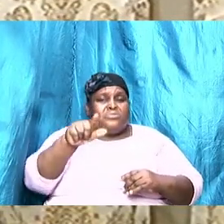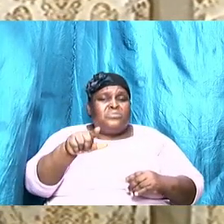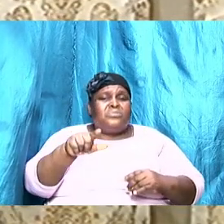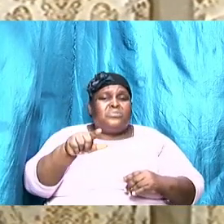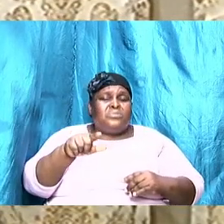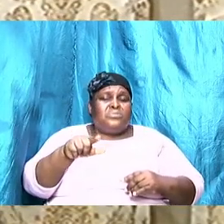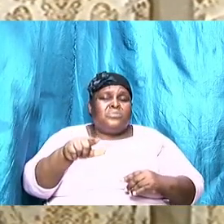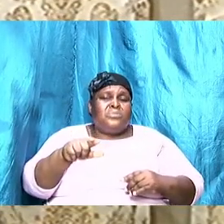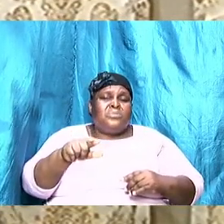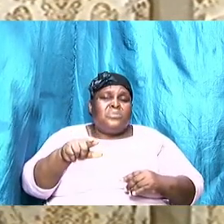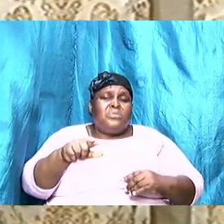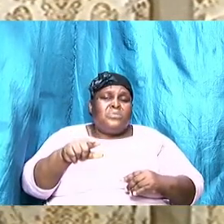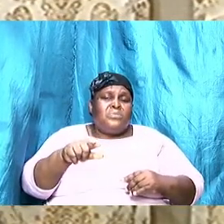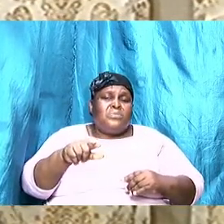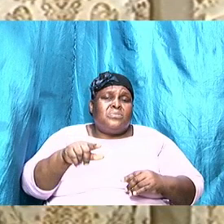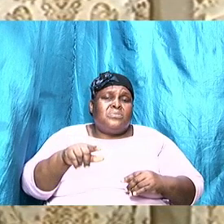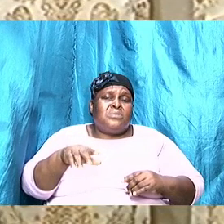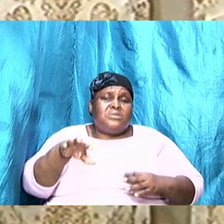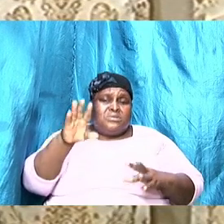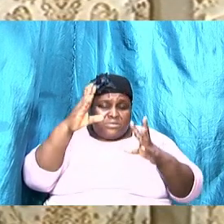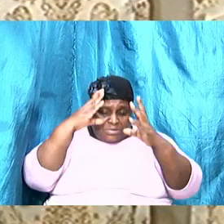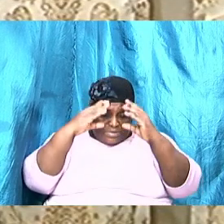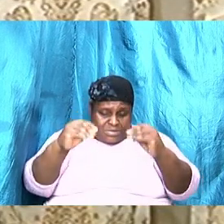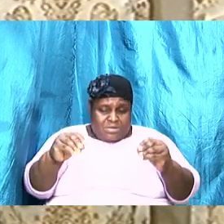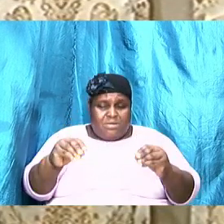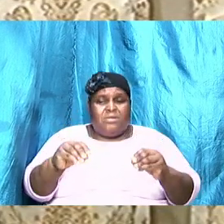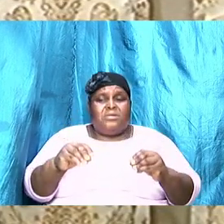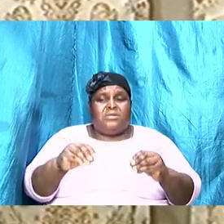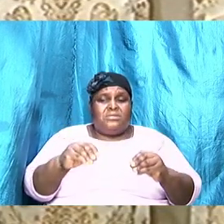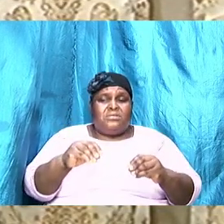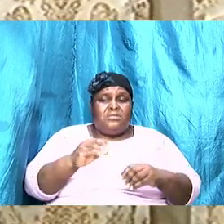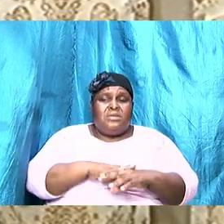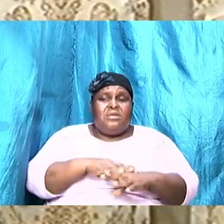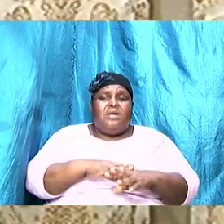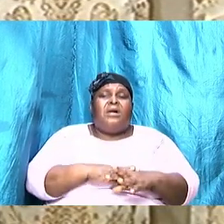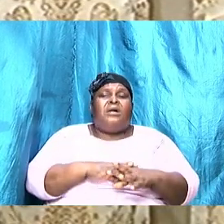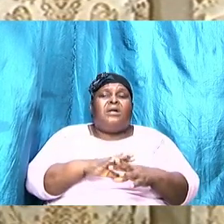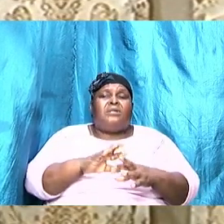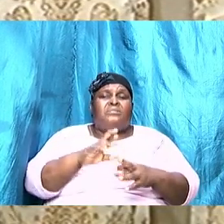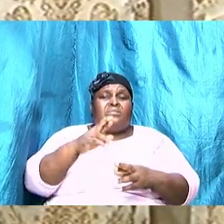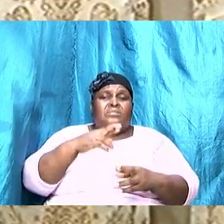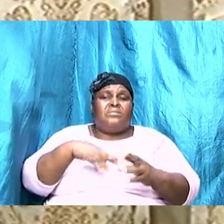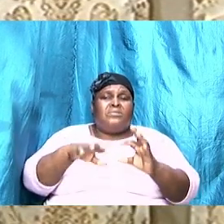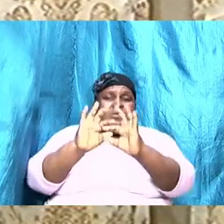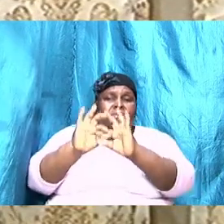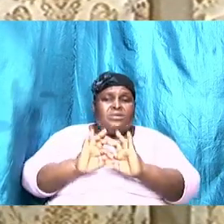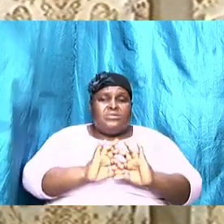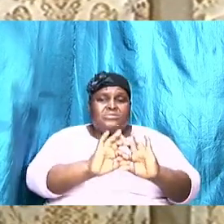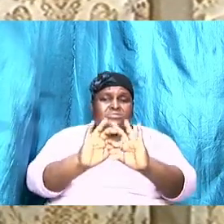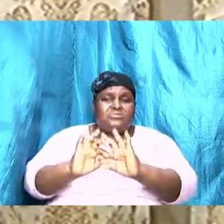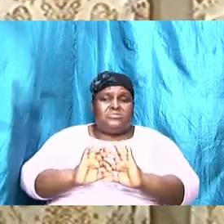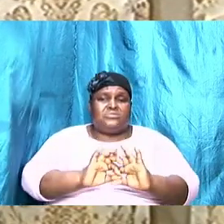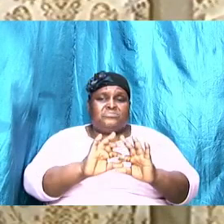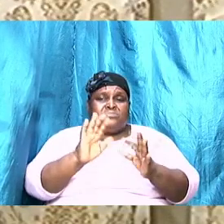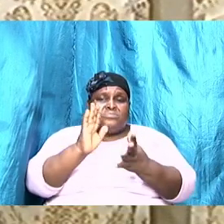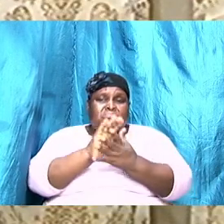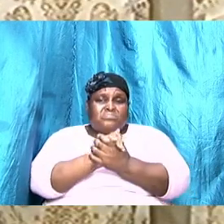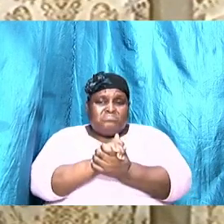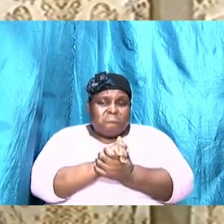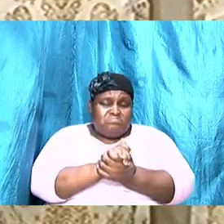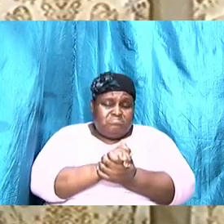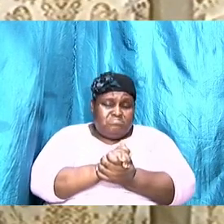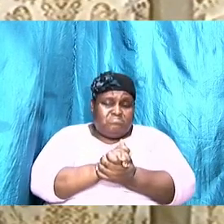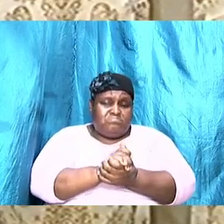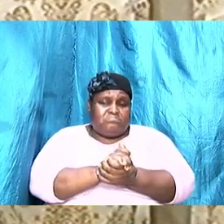the positive and powerful relationship of being together